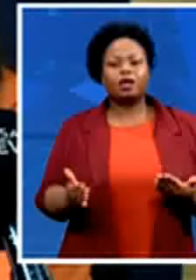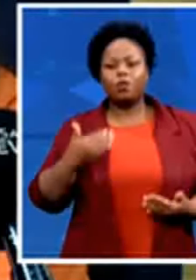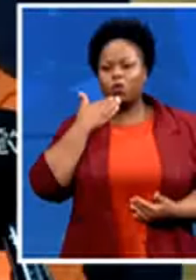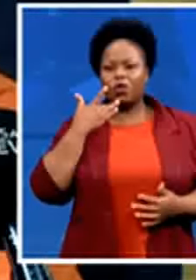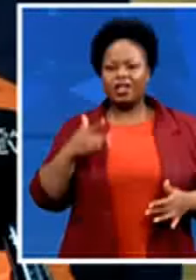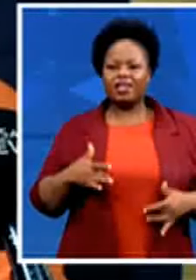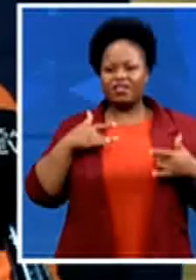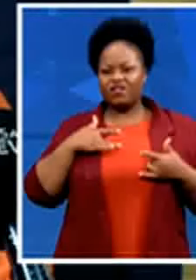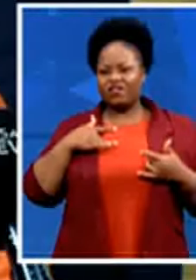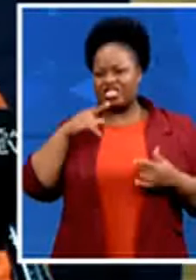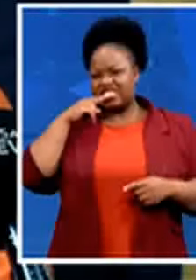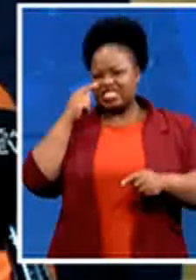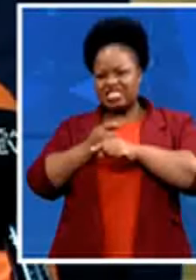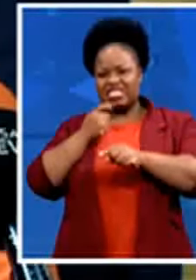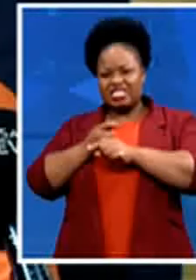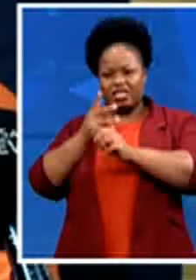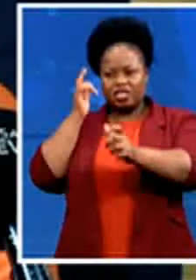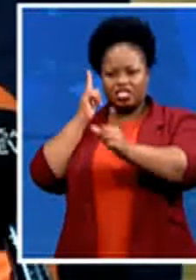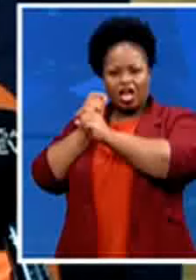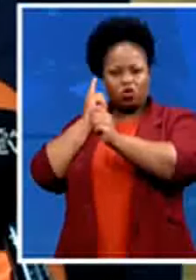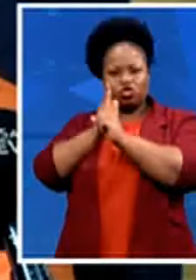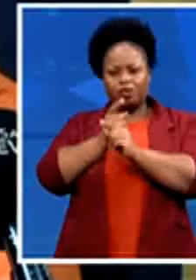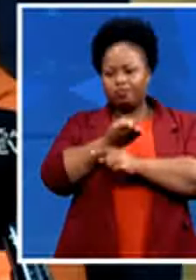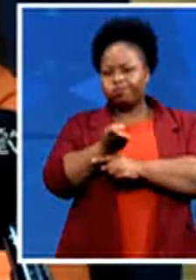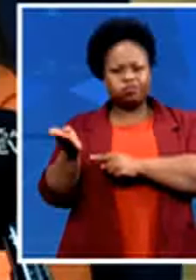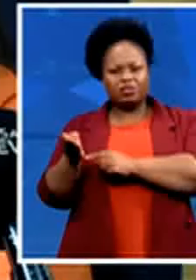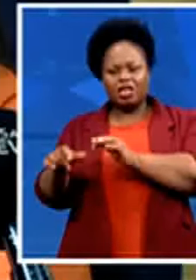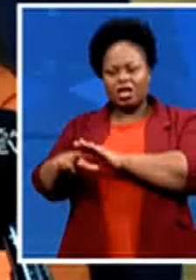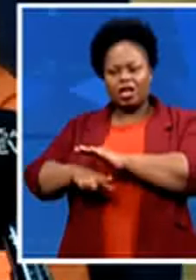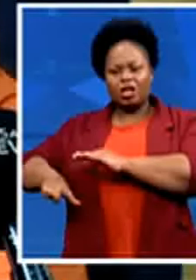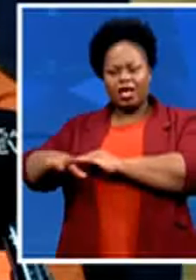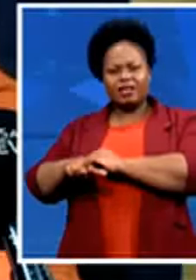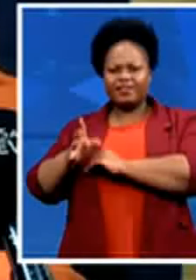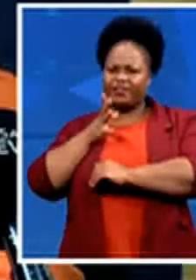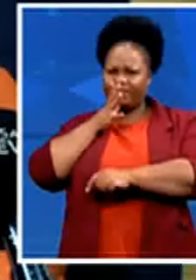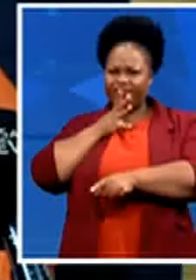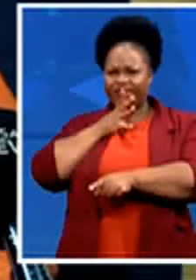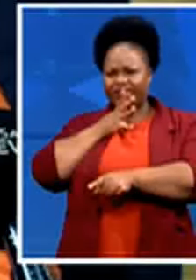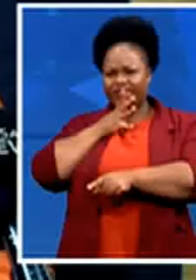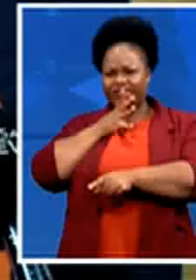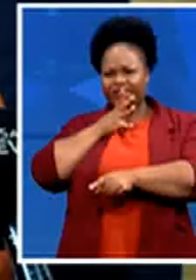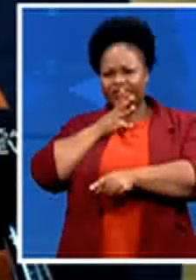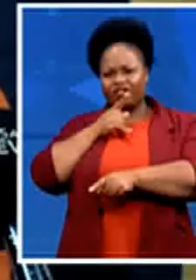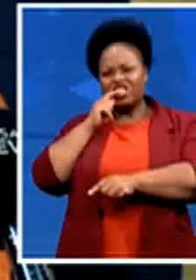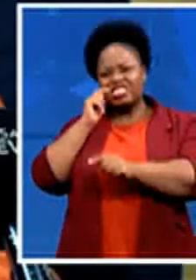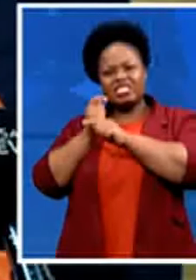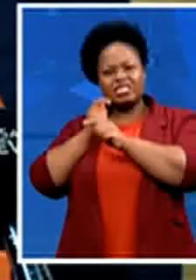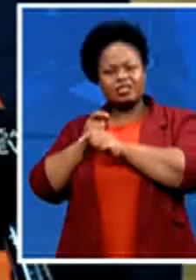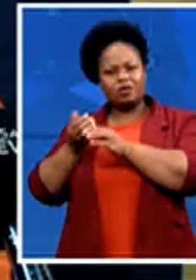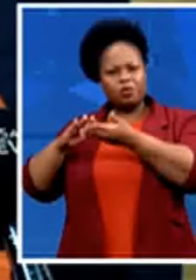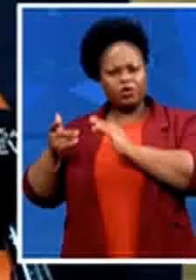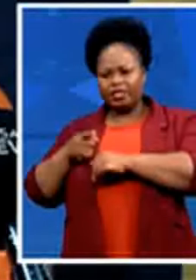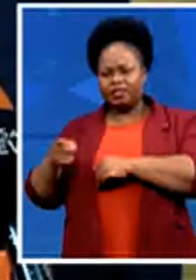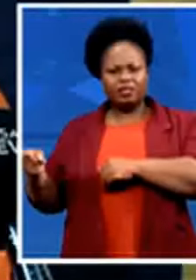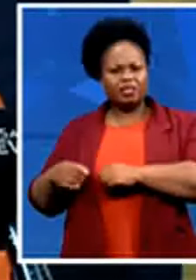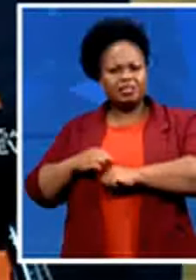many of the land in informal settlements it's there there's no spaces in between it's